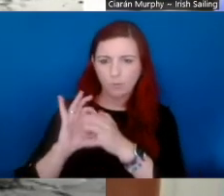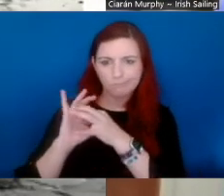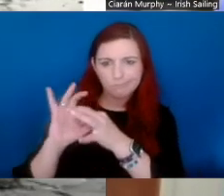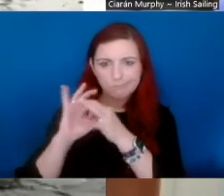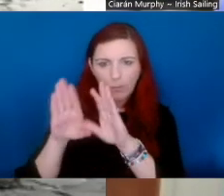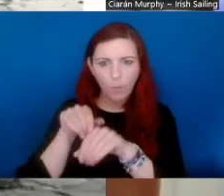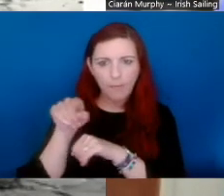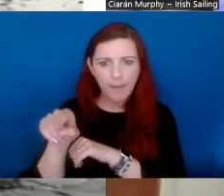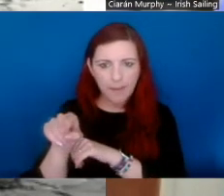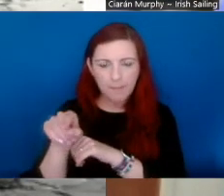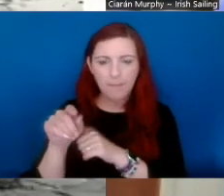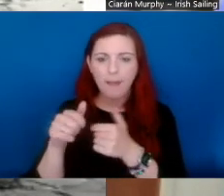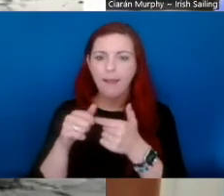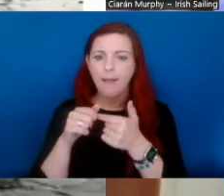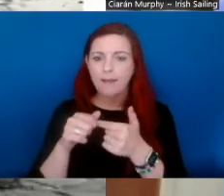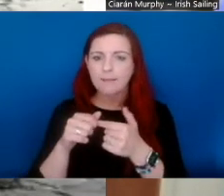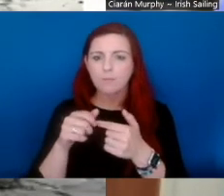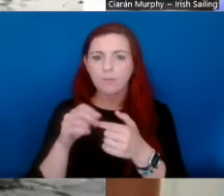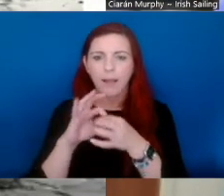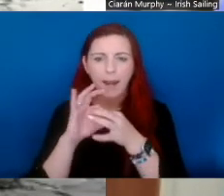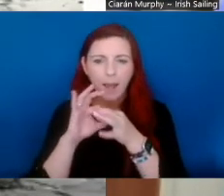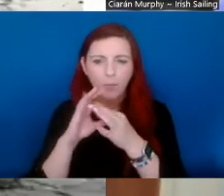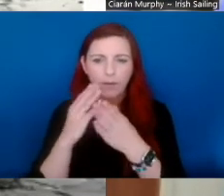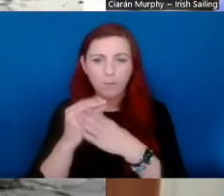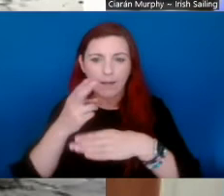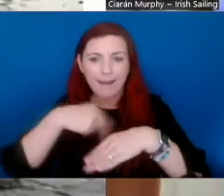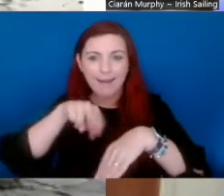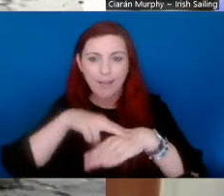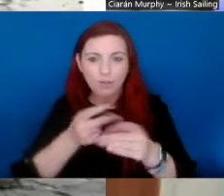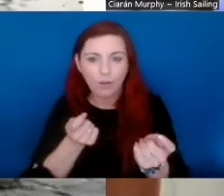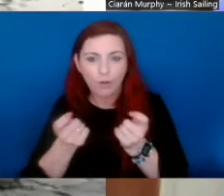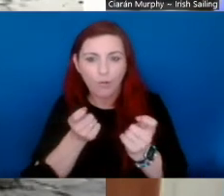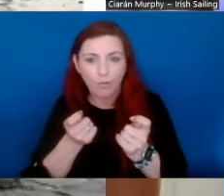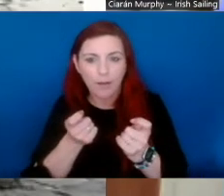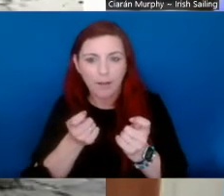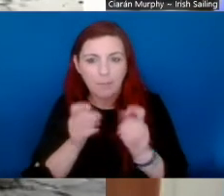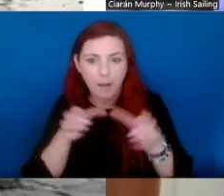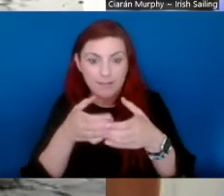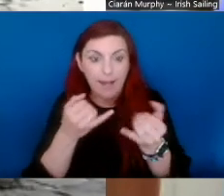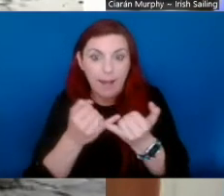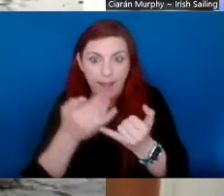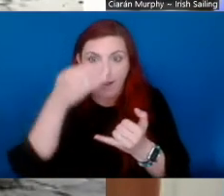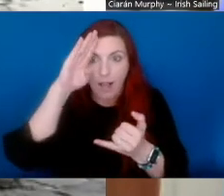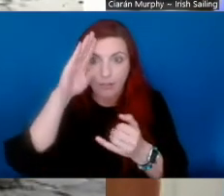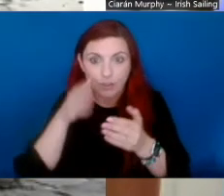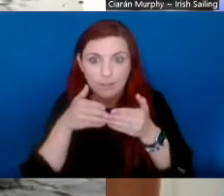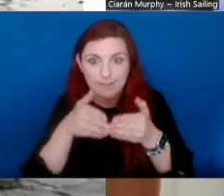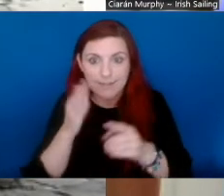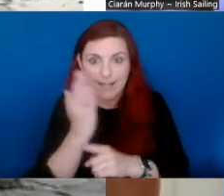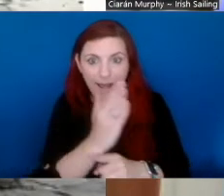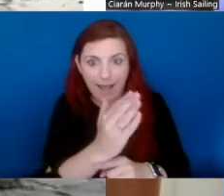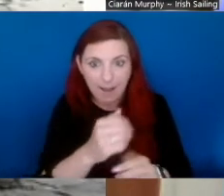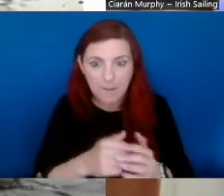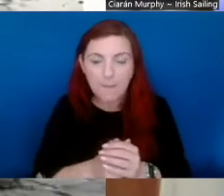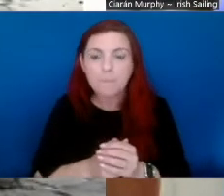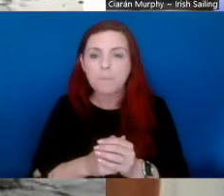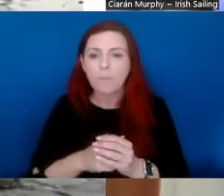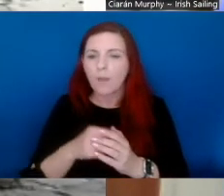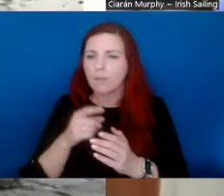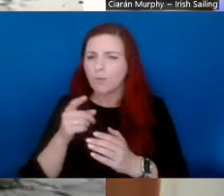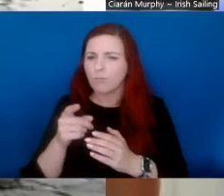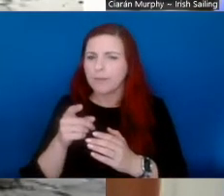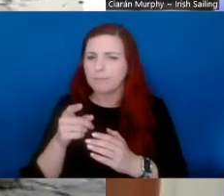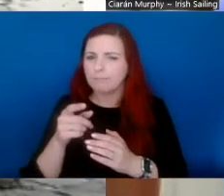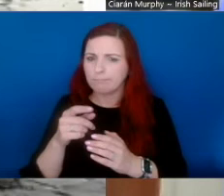be able to work with them, but also collaborate with a national governing body like Irish Sailing and a very, I suppose,